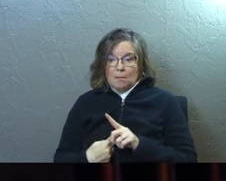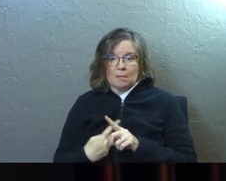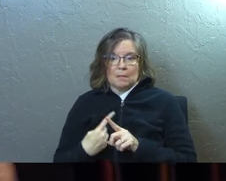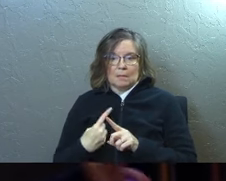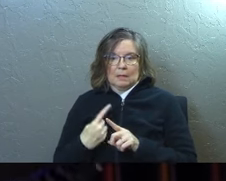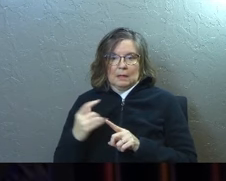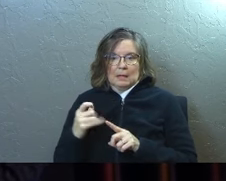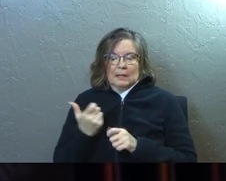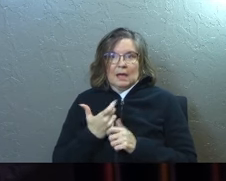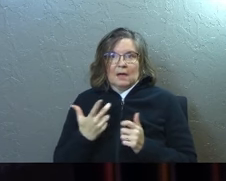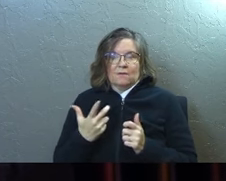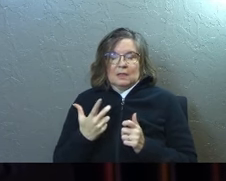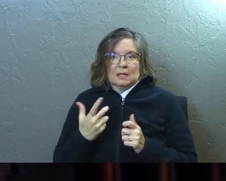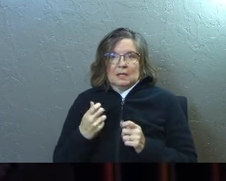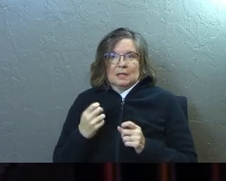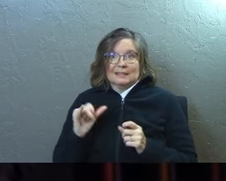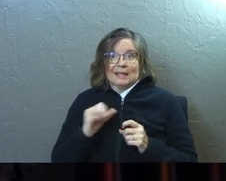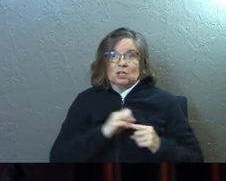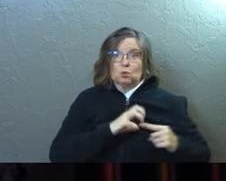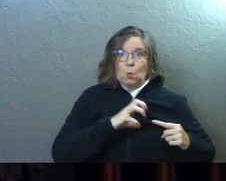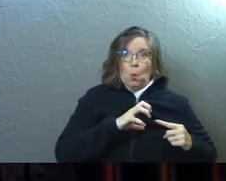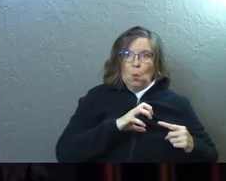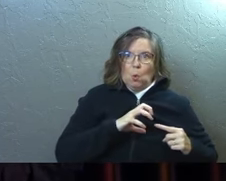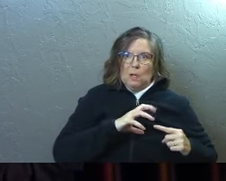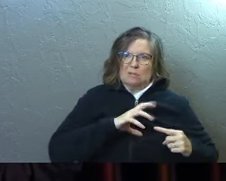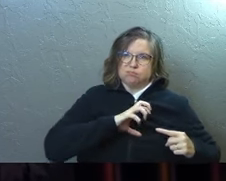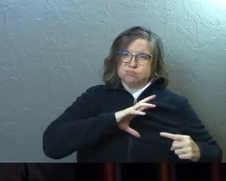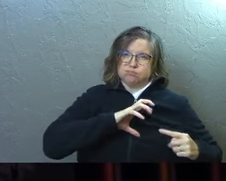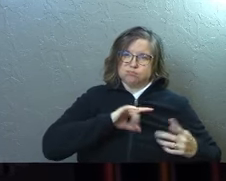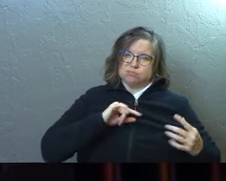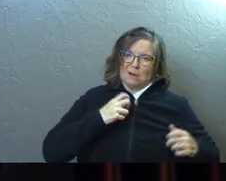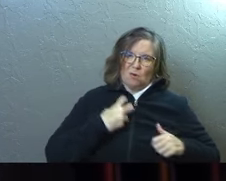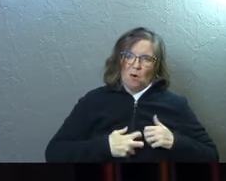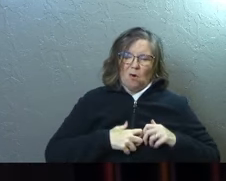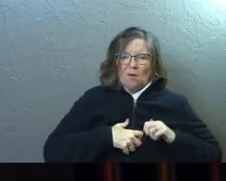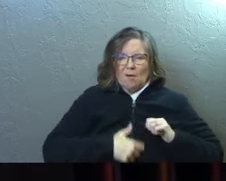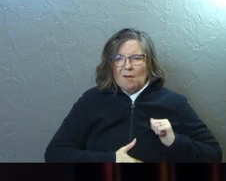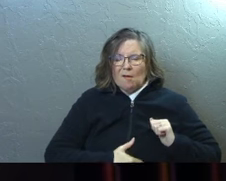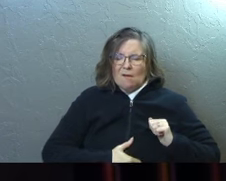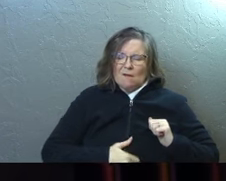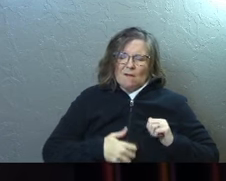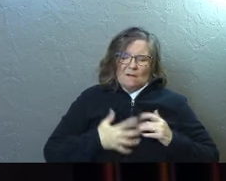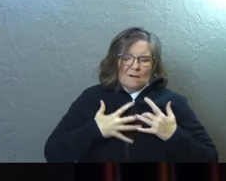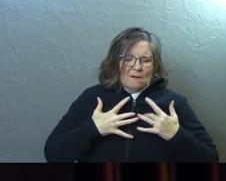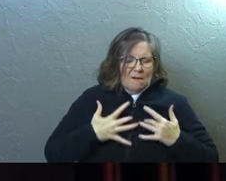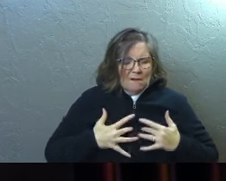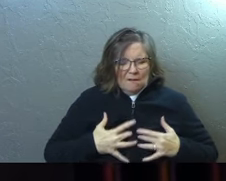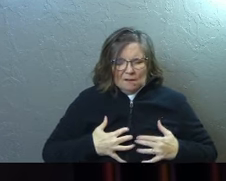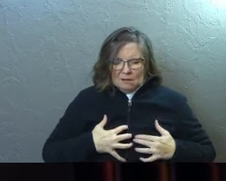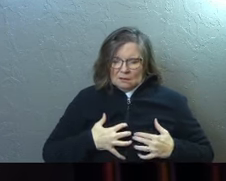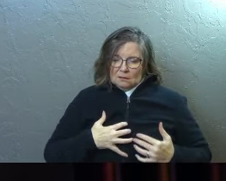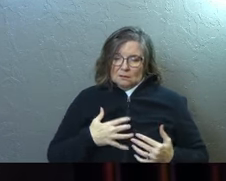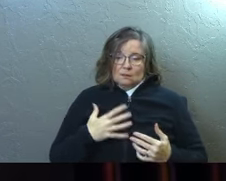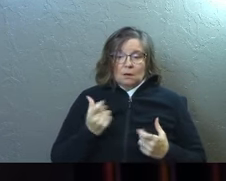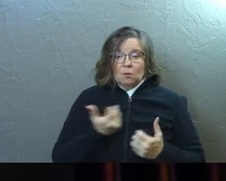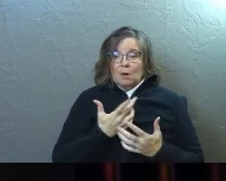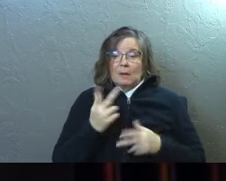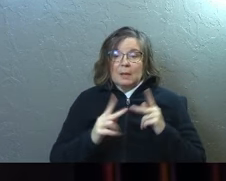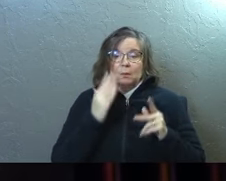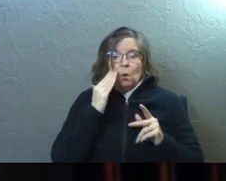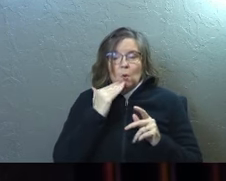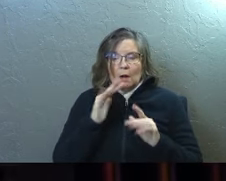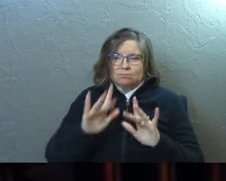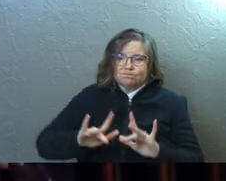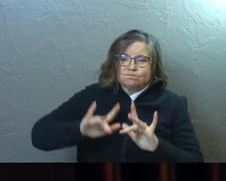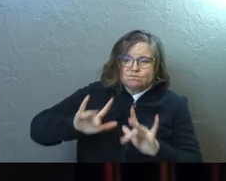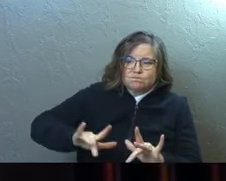it's like everything's swollen and angry and difficult. And, and we all know, and we're all doing the thing. Um, and people know how